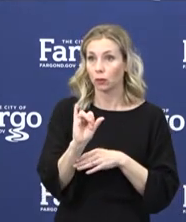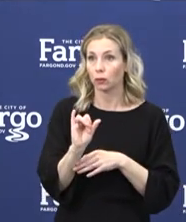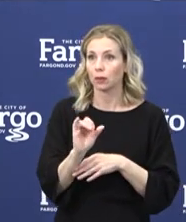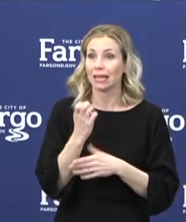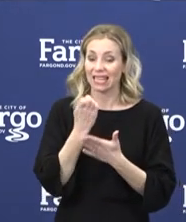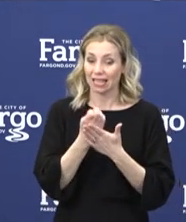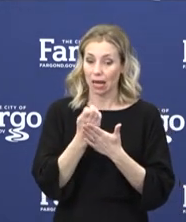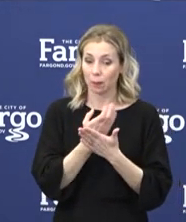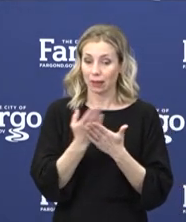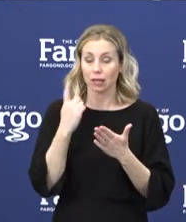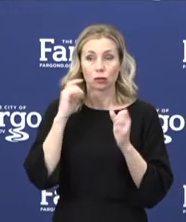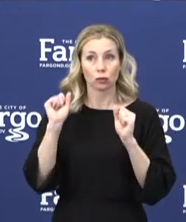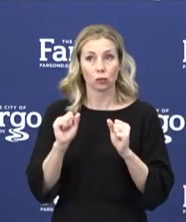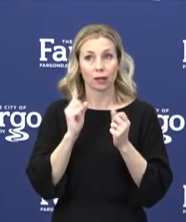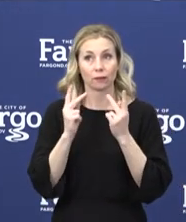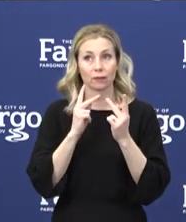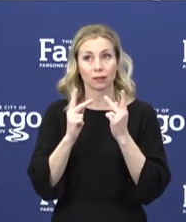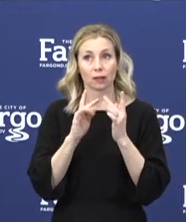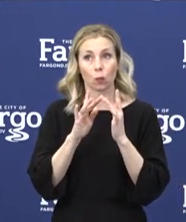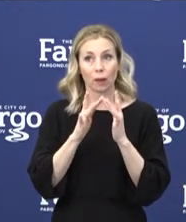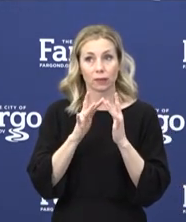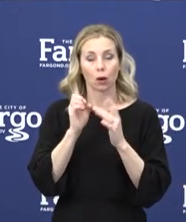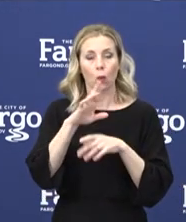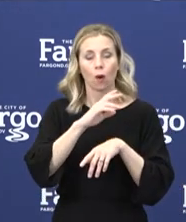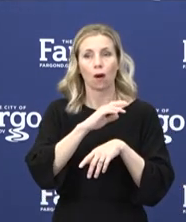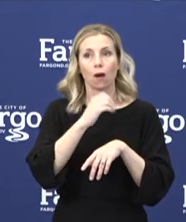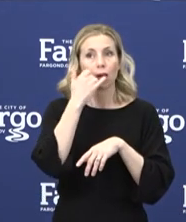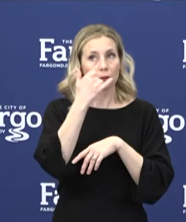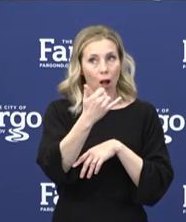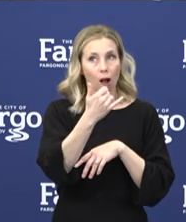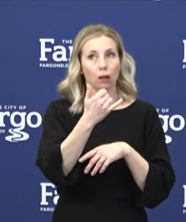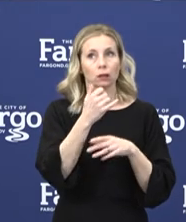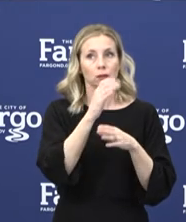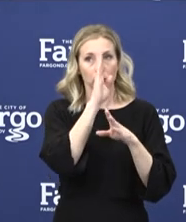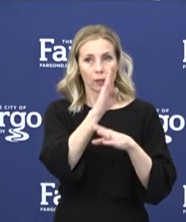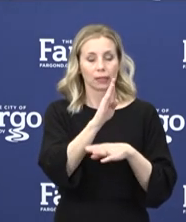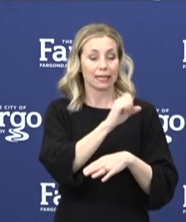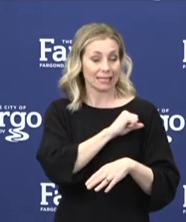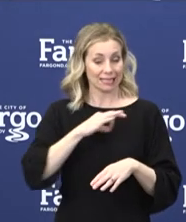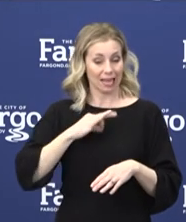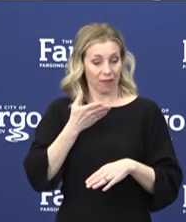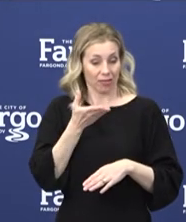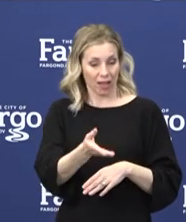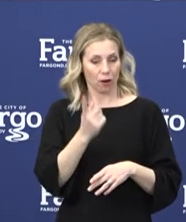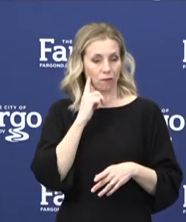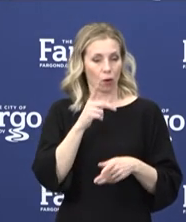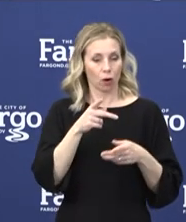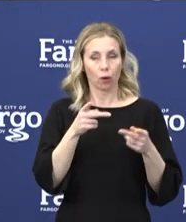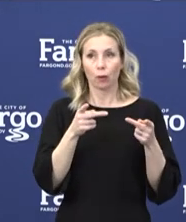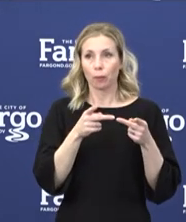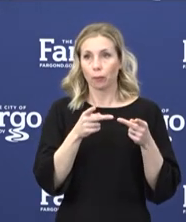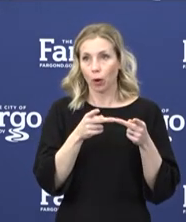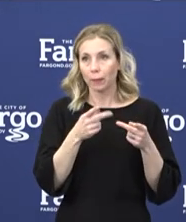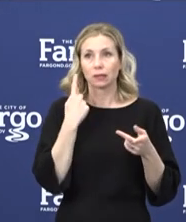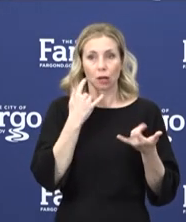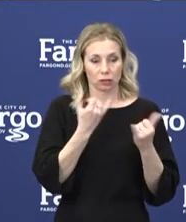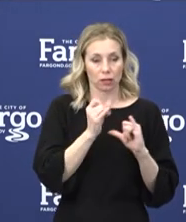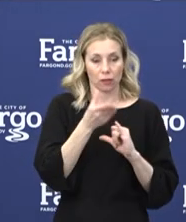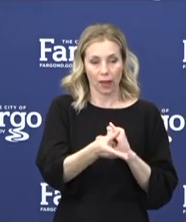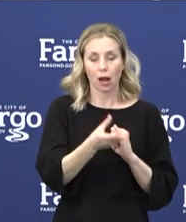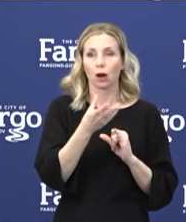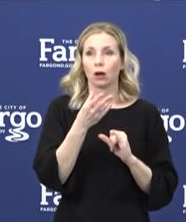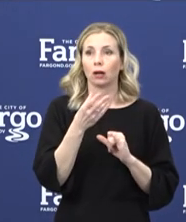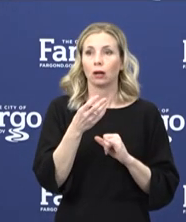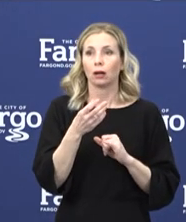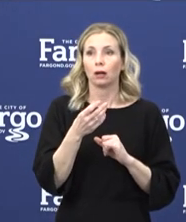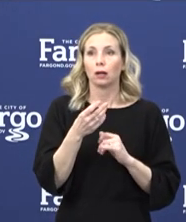or calling directly. Staff from all departments are still on site to answer phone calls, start intake processes, or hold